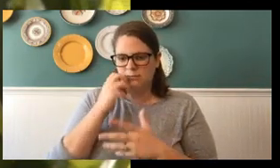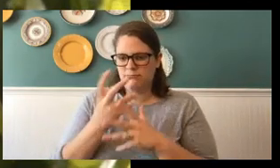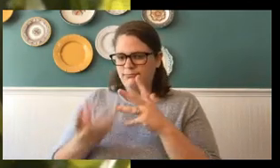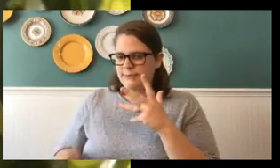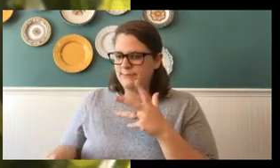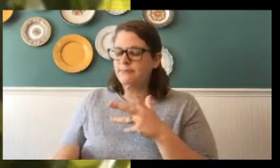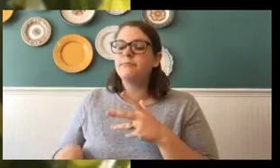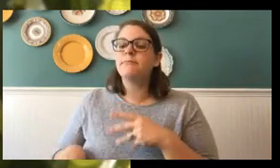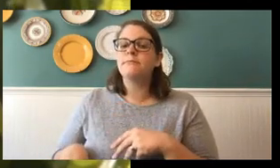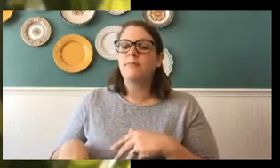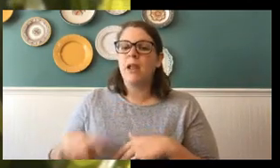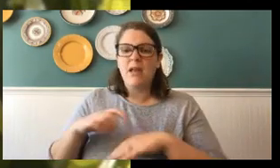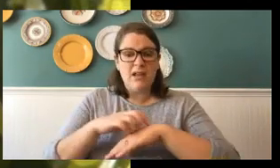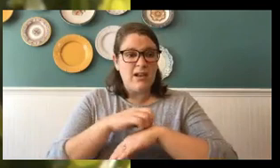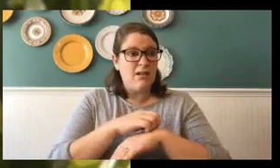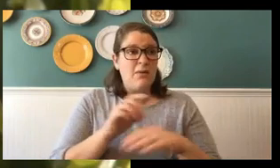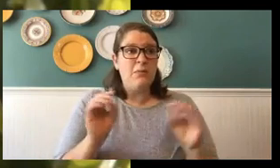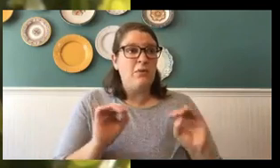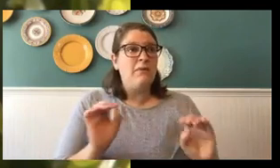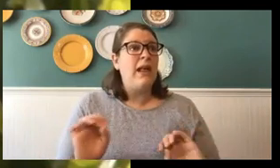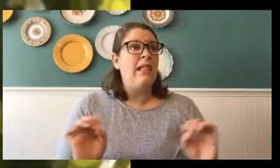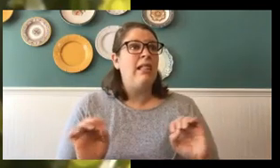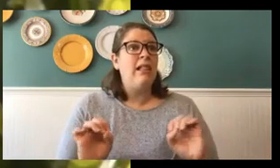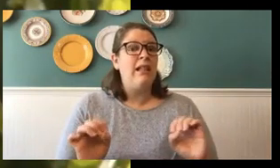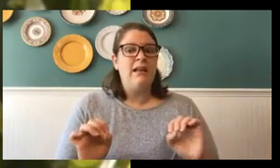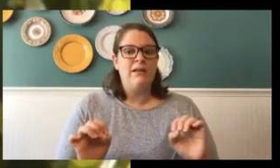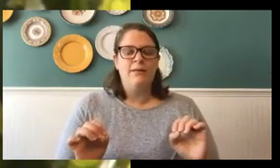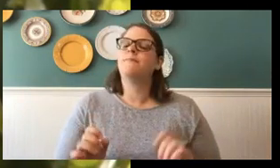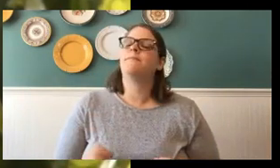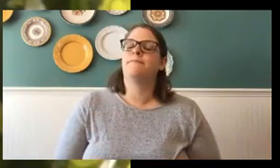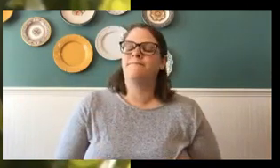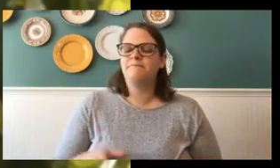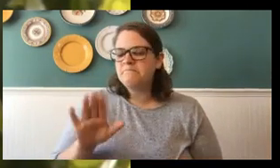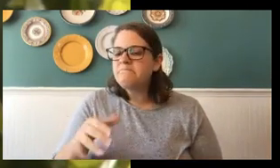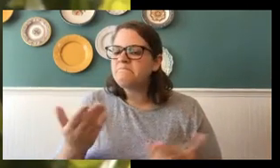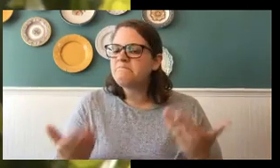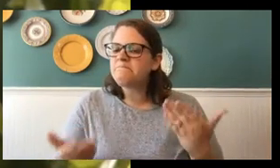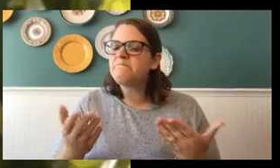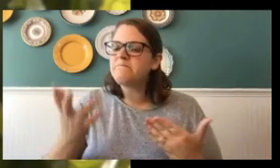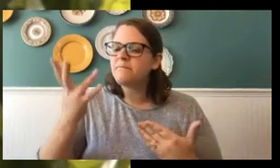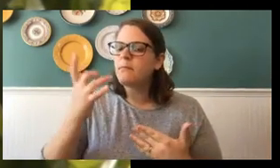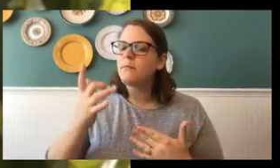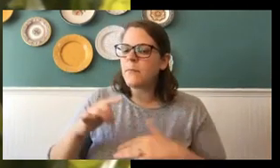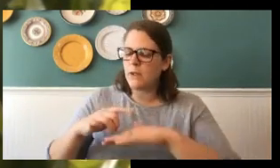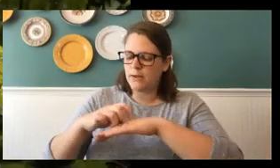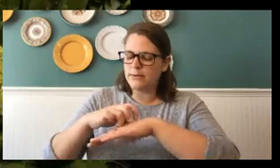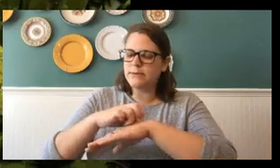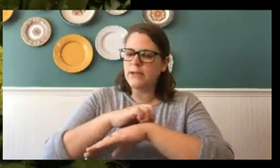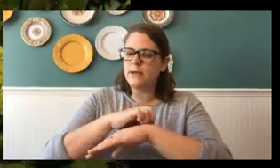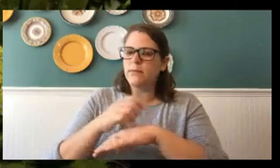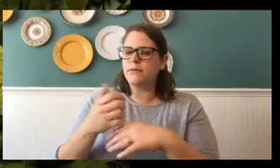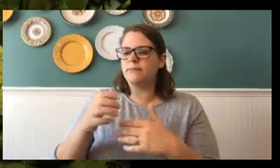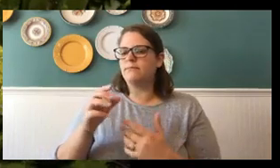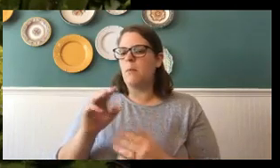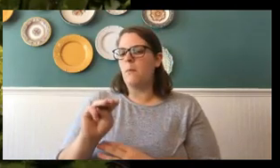caterpillar hasn't moved. It's not doing anything. And it's probably because it's going through that molting process where it has to shed